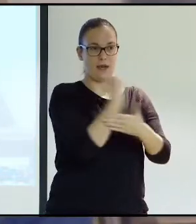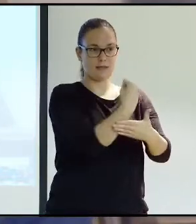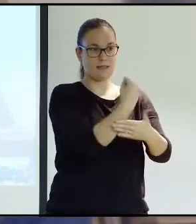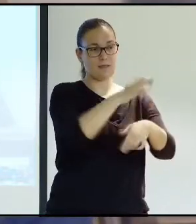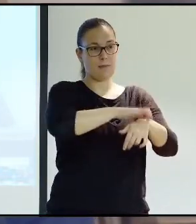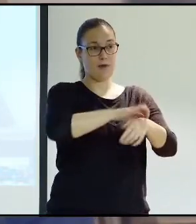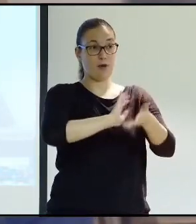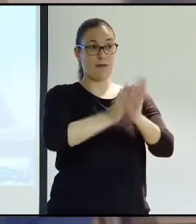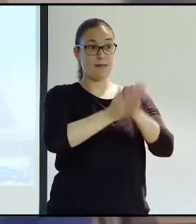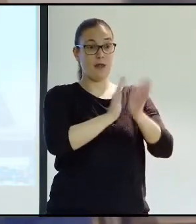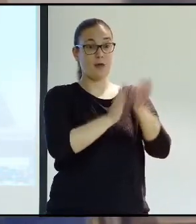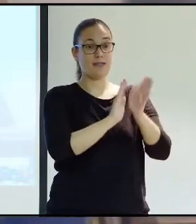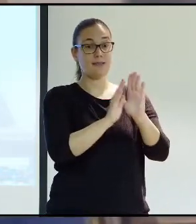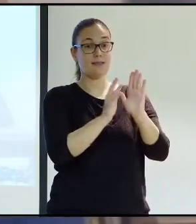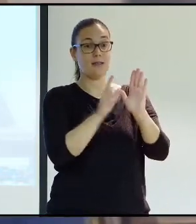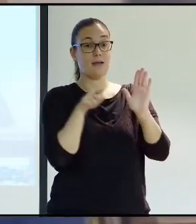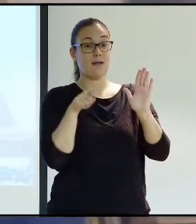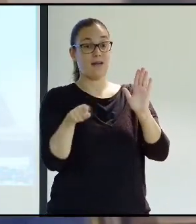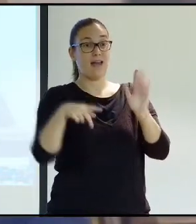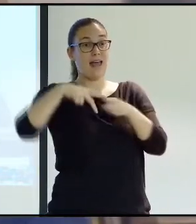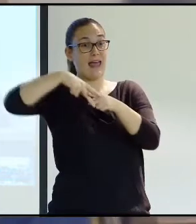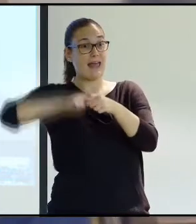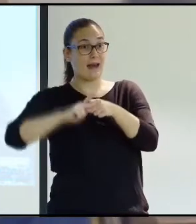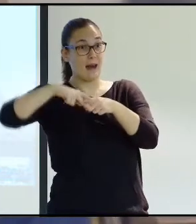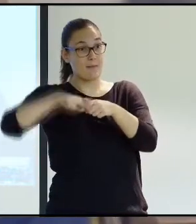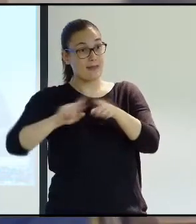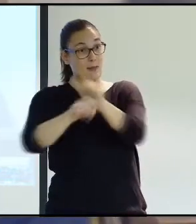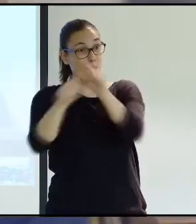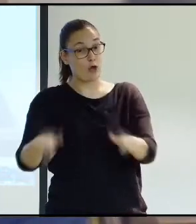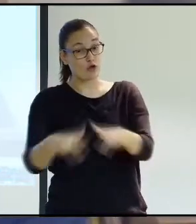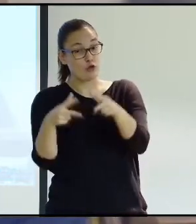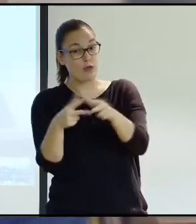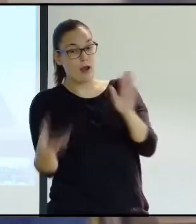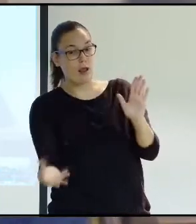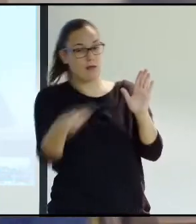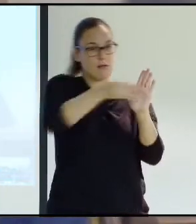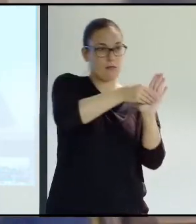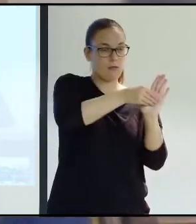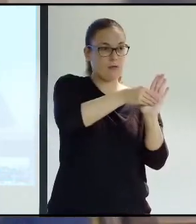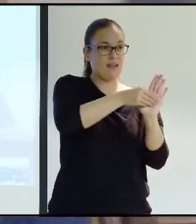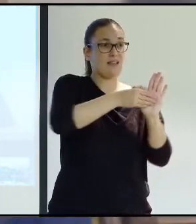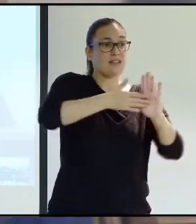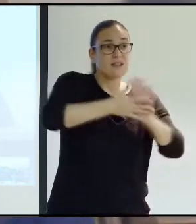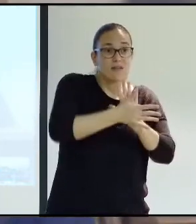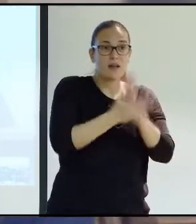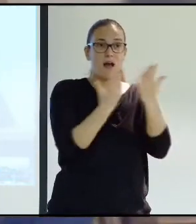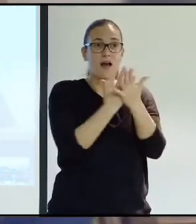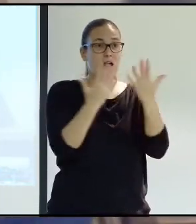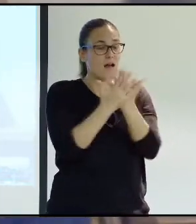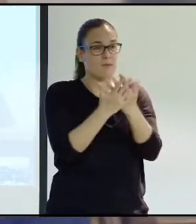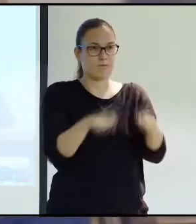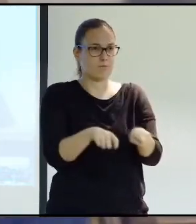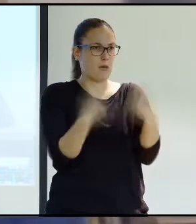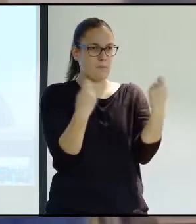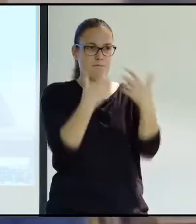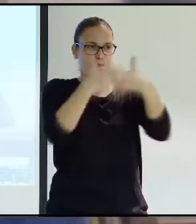And the law, in its spirit, was trying to provide things that would correspond